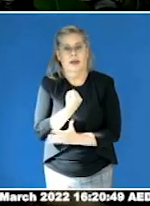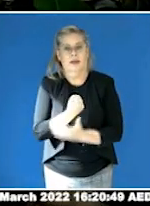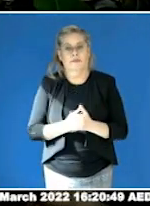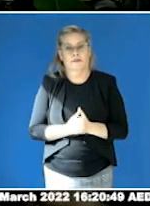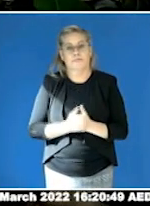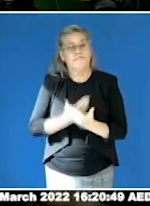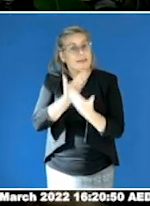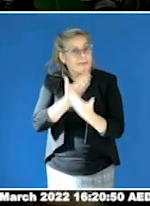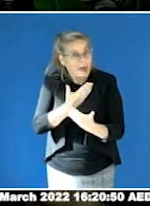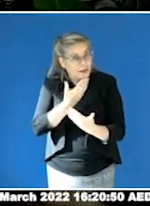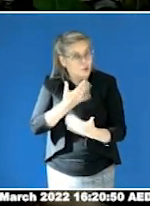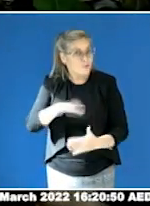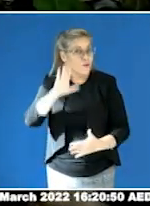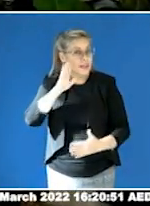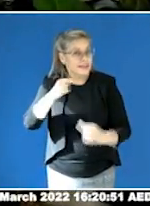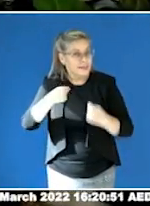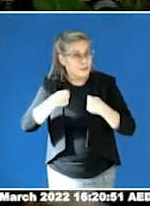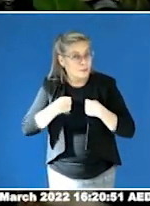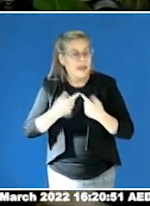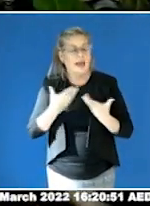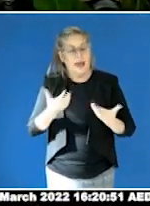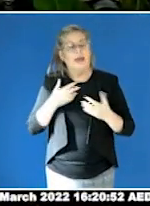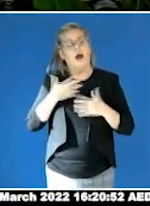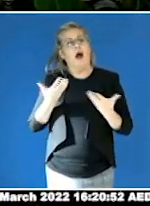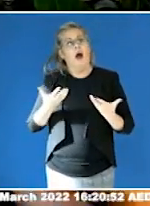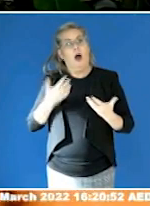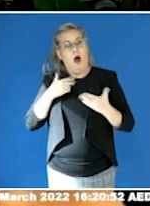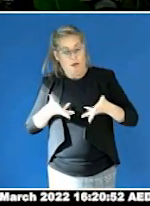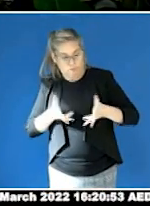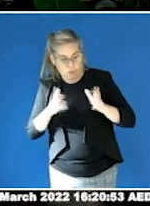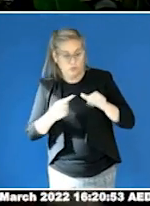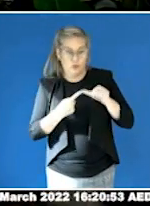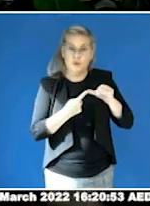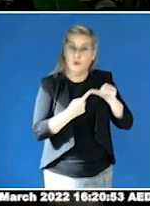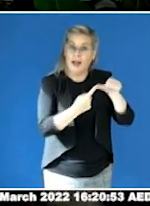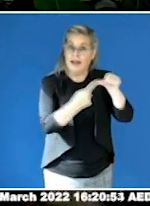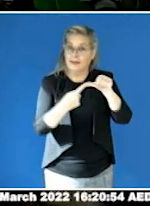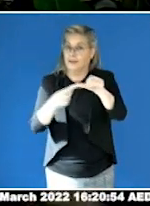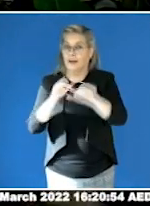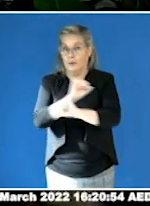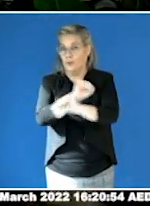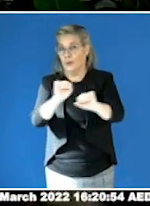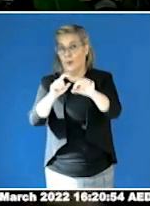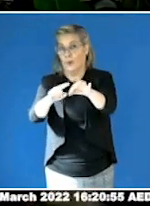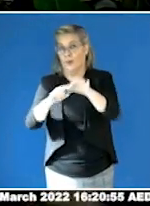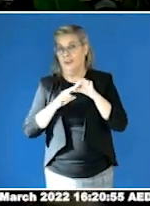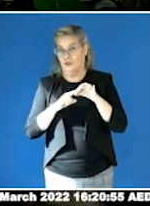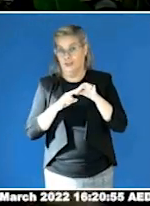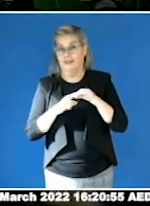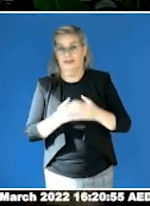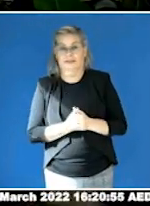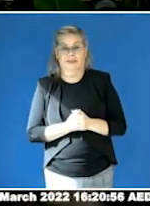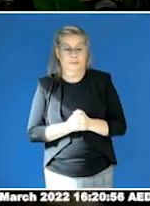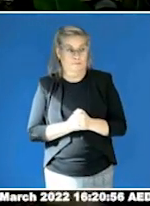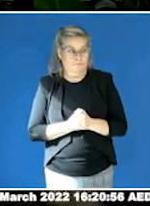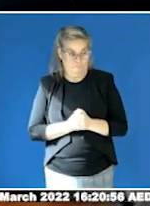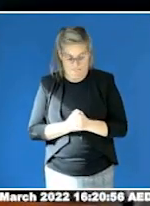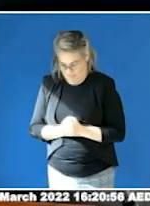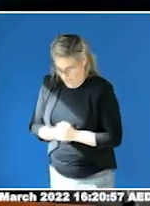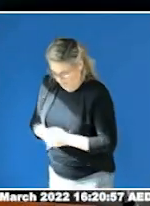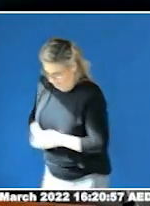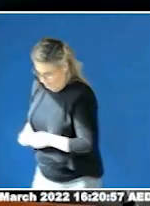to answer any questions if you have them. Thank you, Katie. The commissioners may have some questions for you.